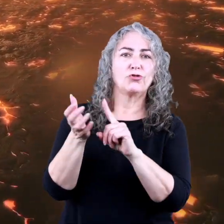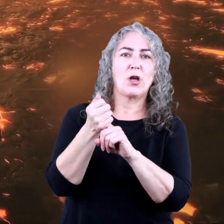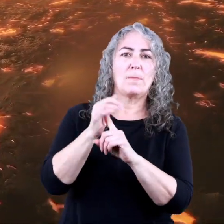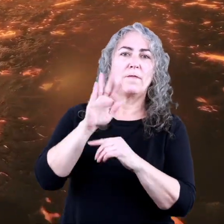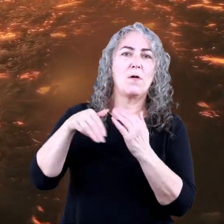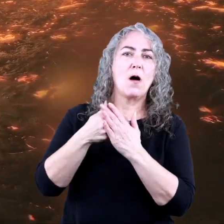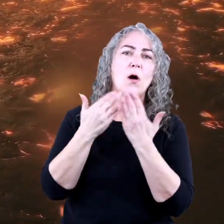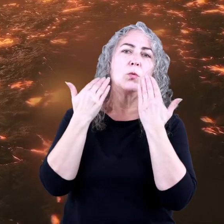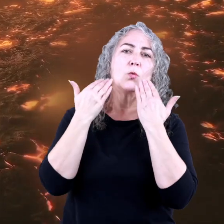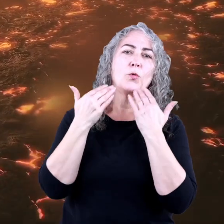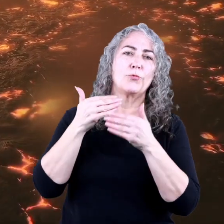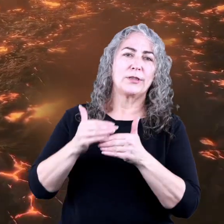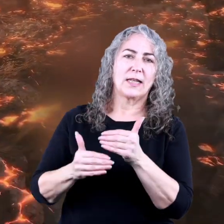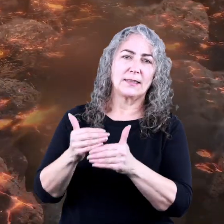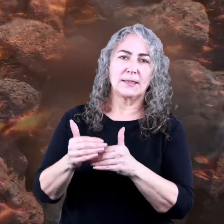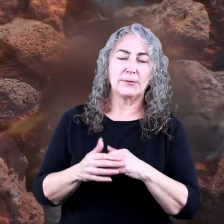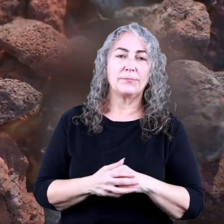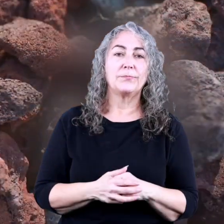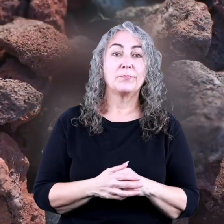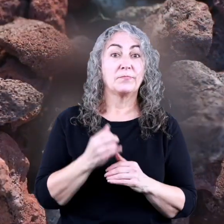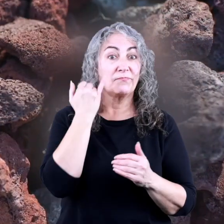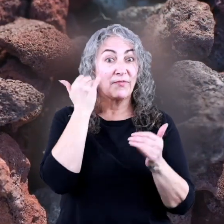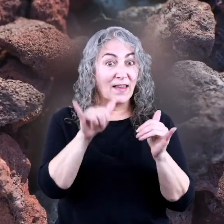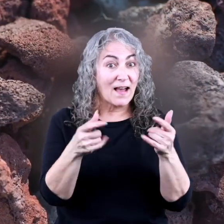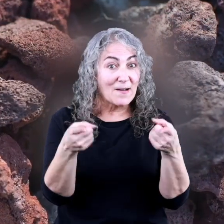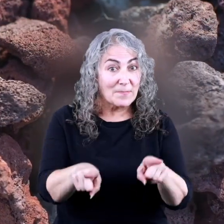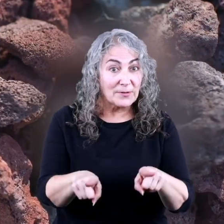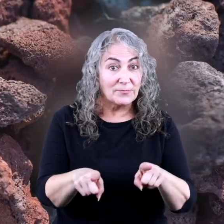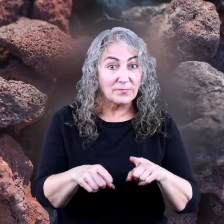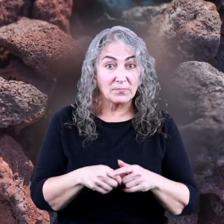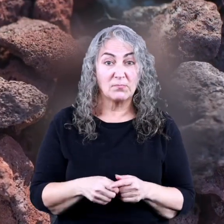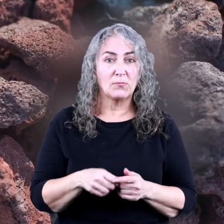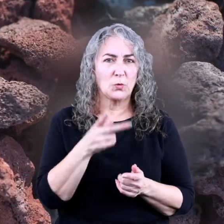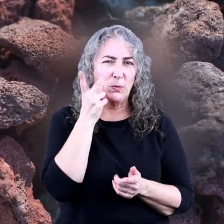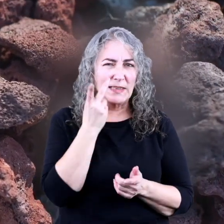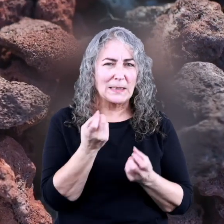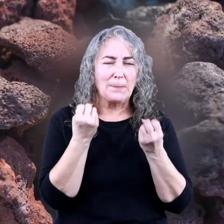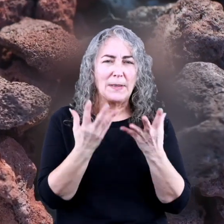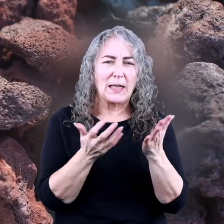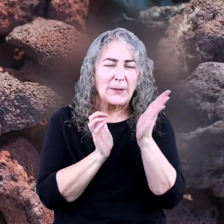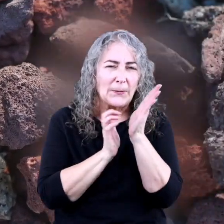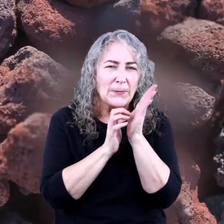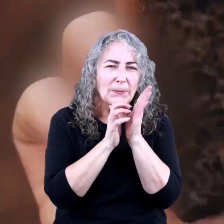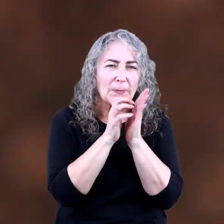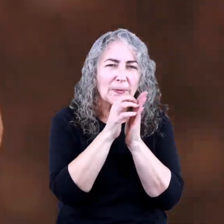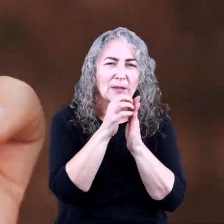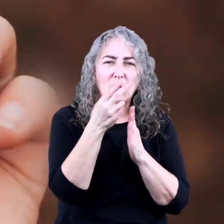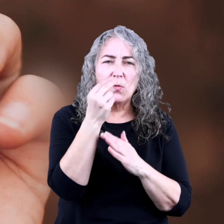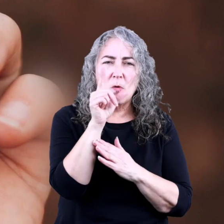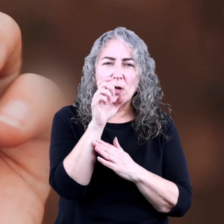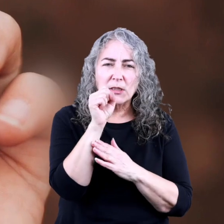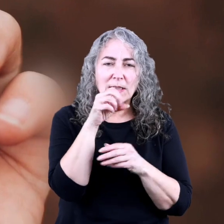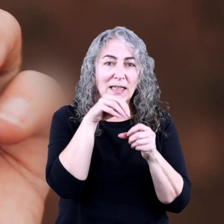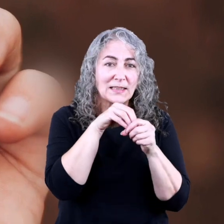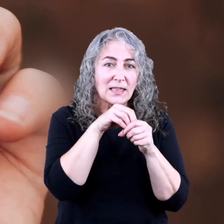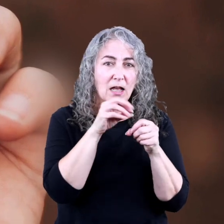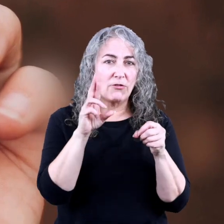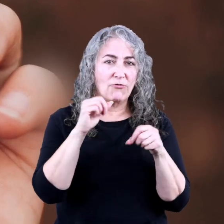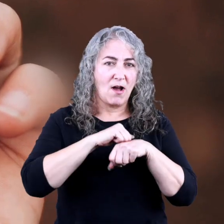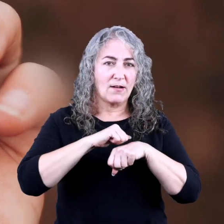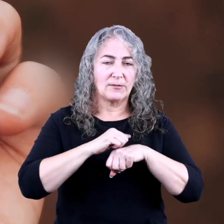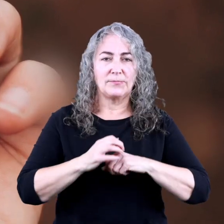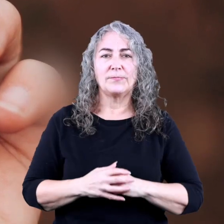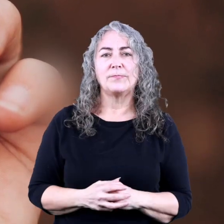the rock during the cooling process. If this occurs, there will be tiny holes and spaces left